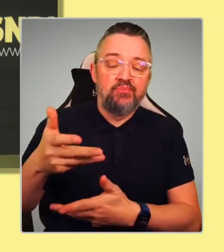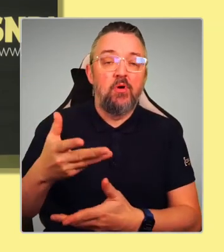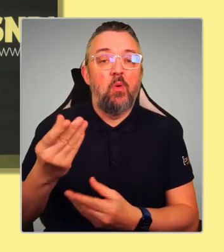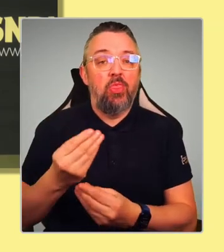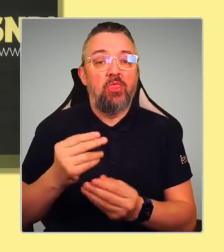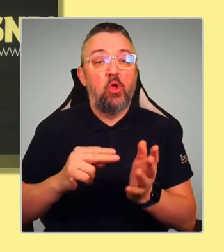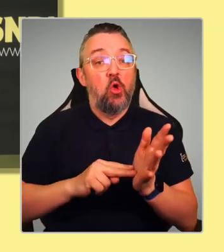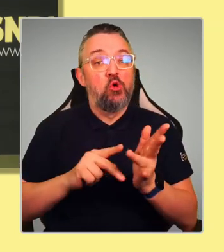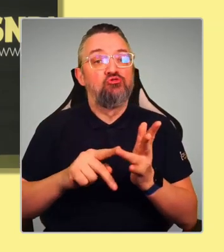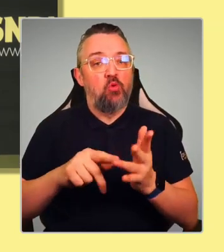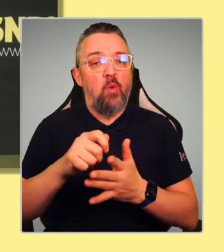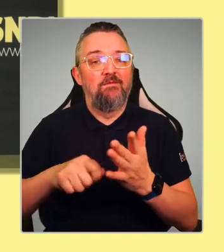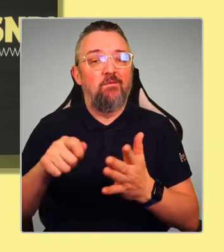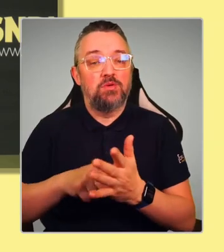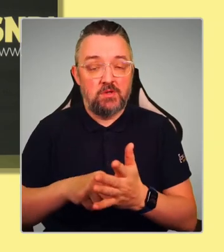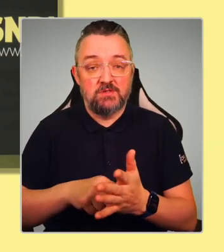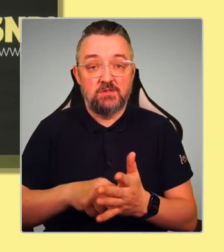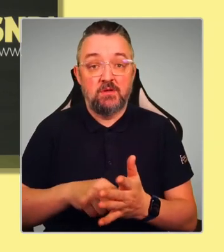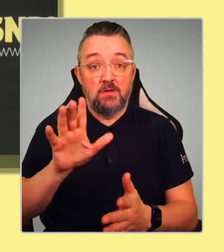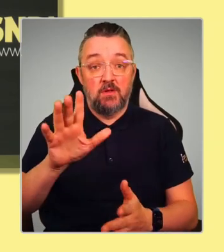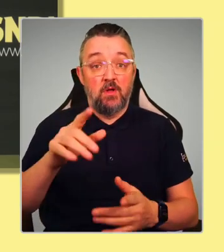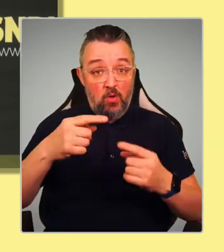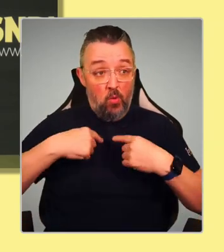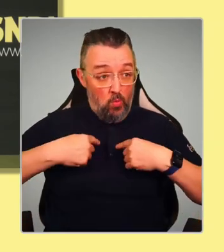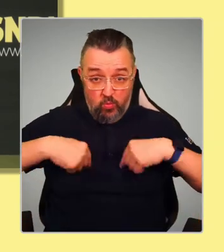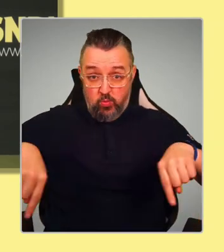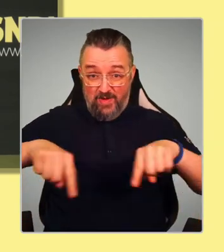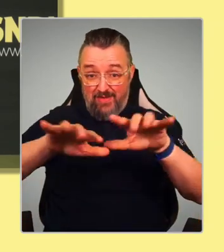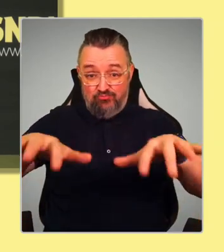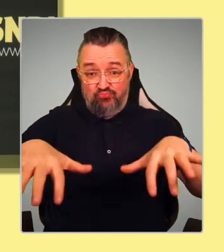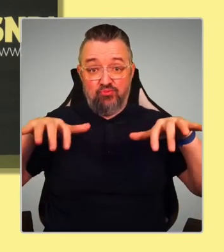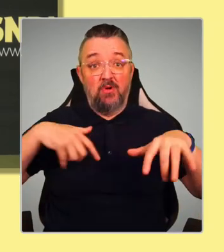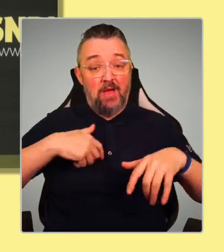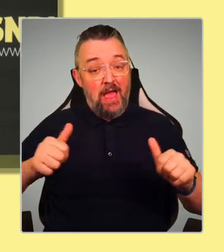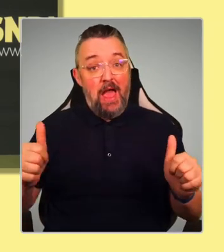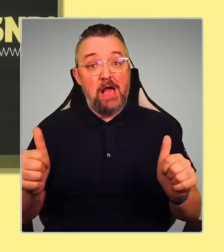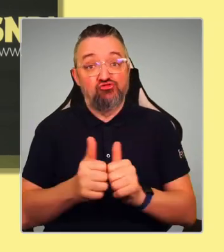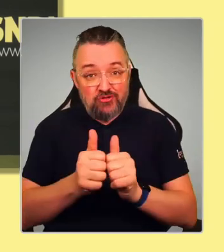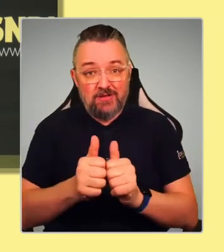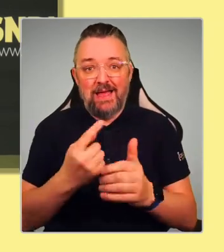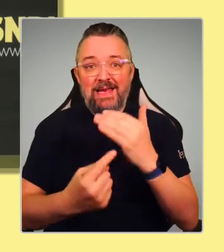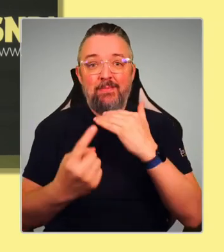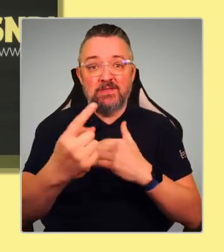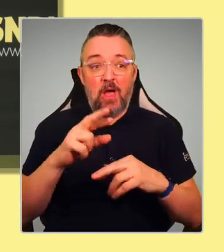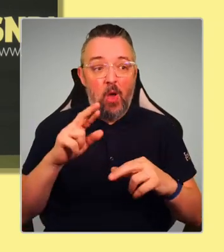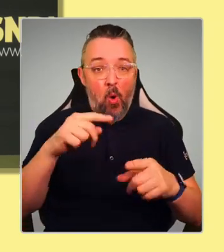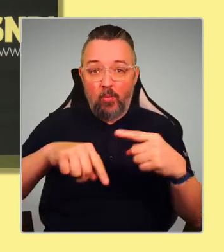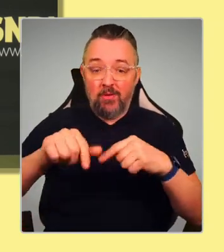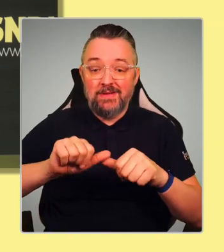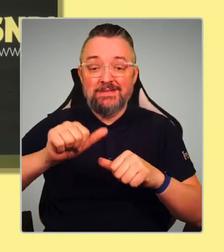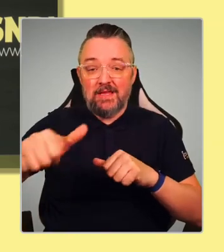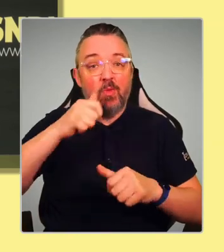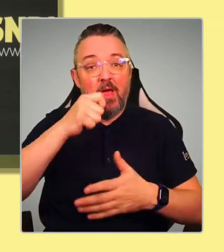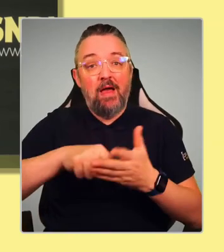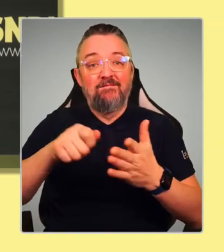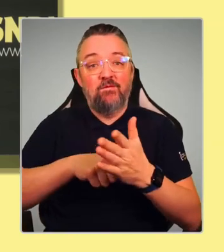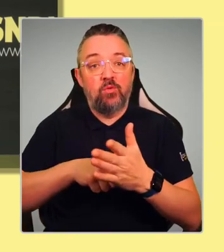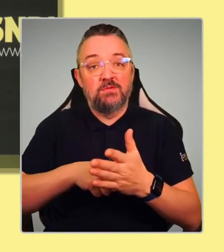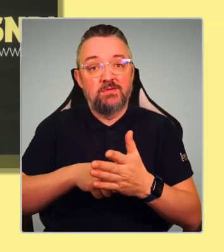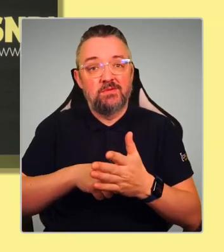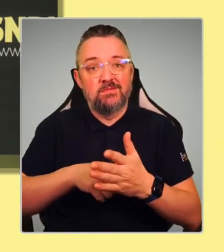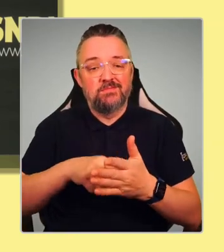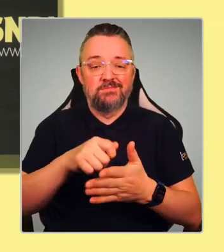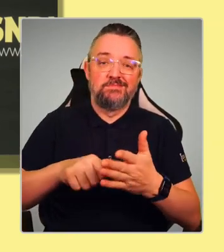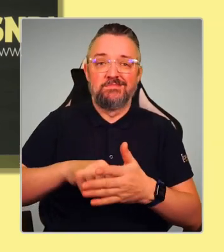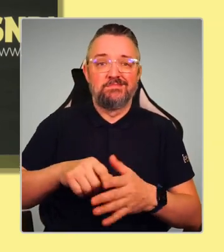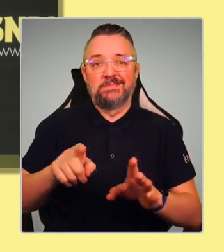sound, we all agree on independence. I'd hope that all of us are going to vote yes next time. But there's people out there